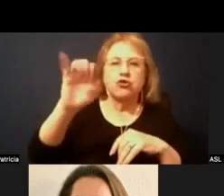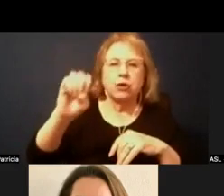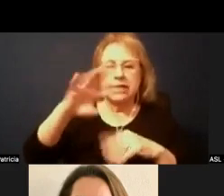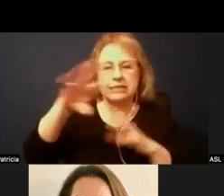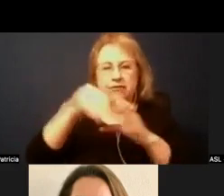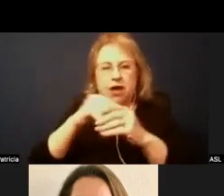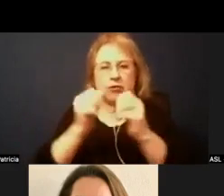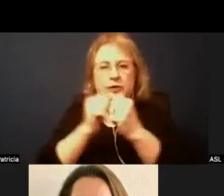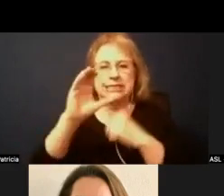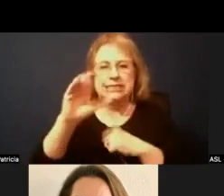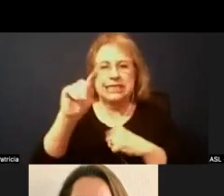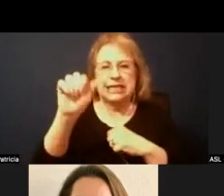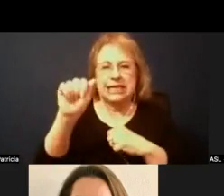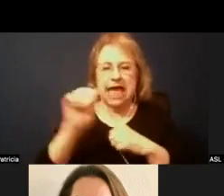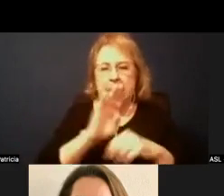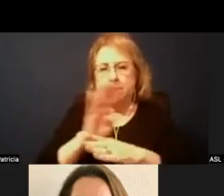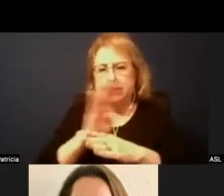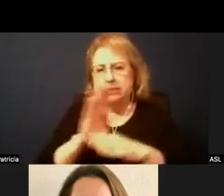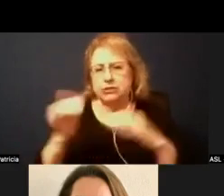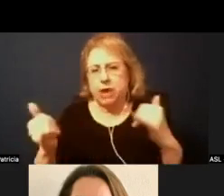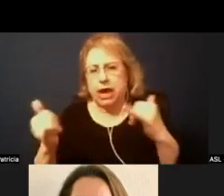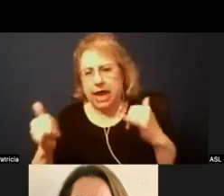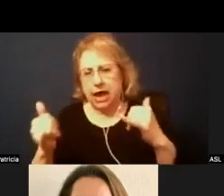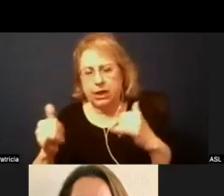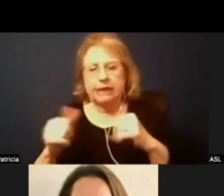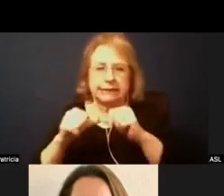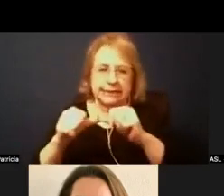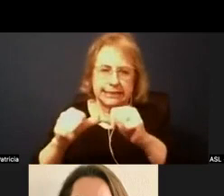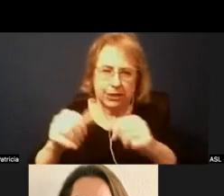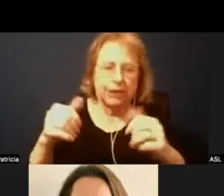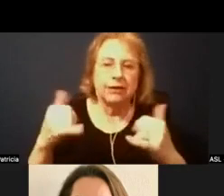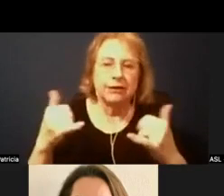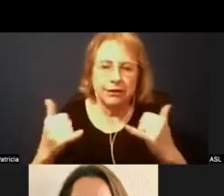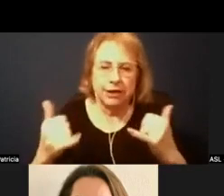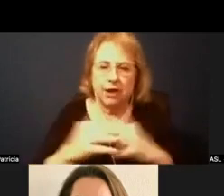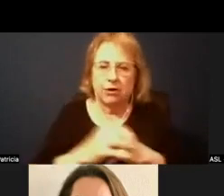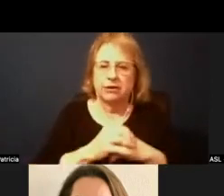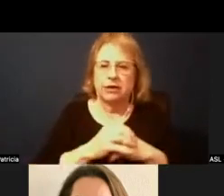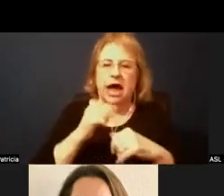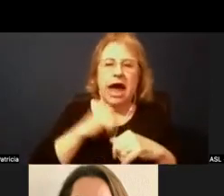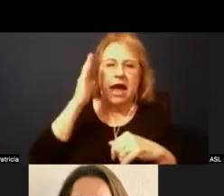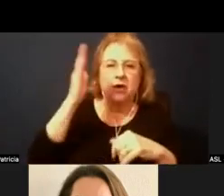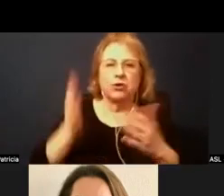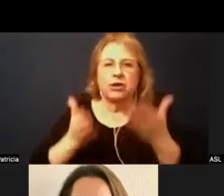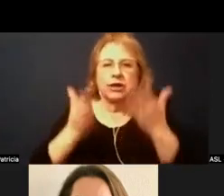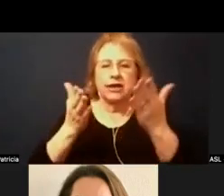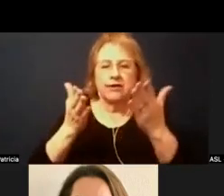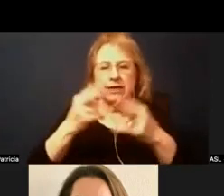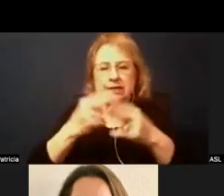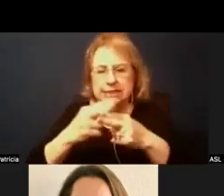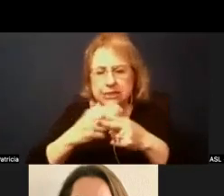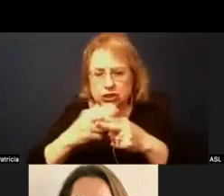CTA business right now this afternoon, continue on to now. So I will give our brief Smeeta update